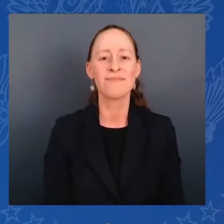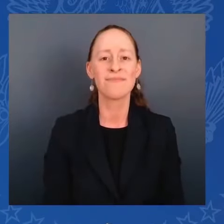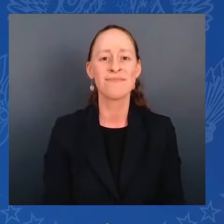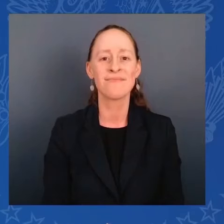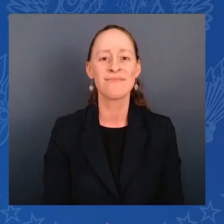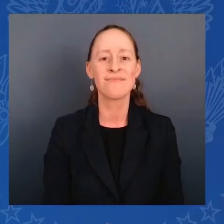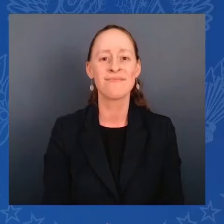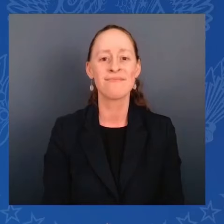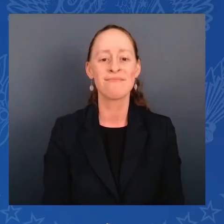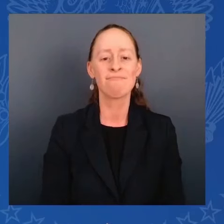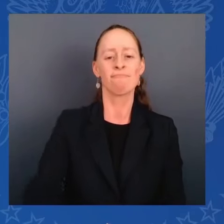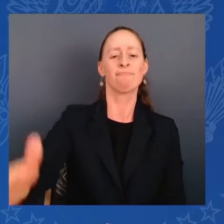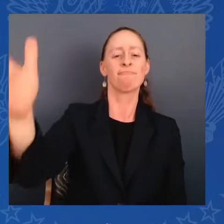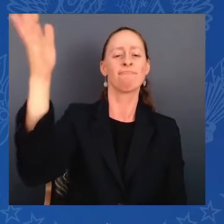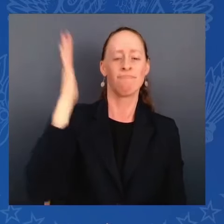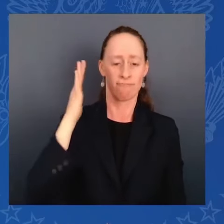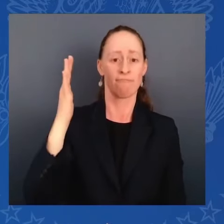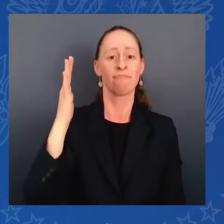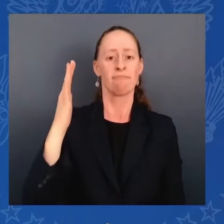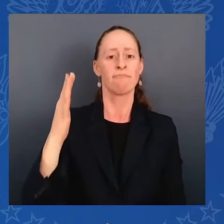to go and be up there.